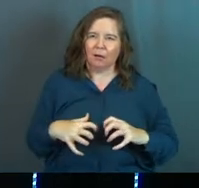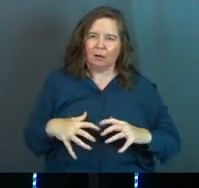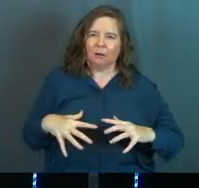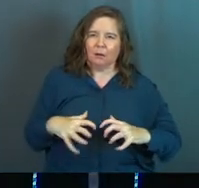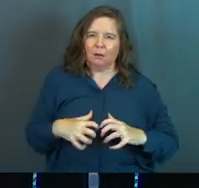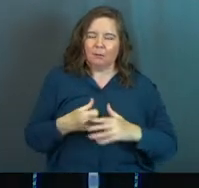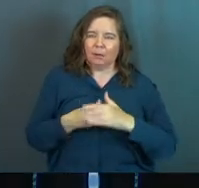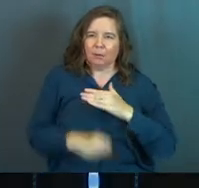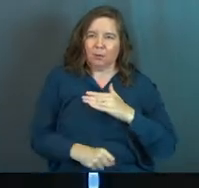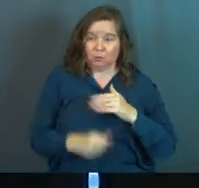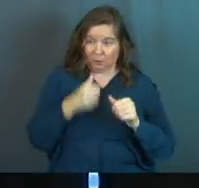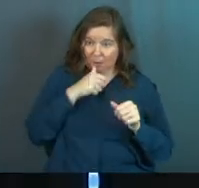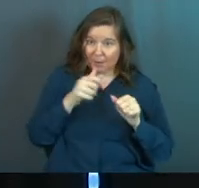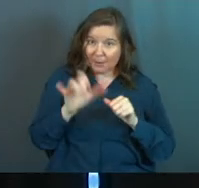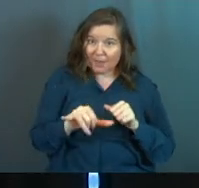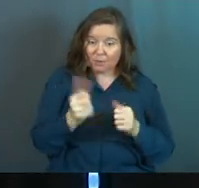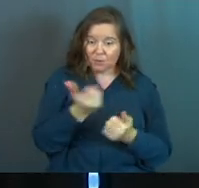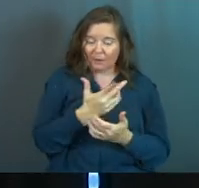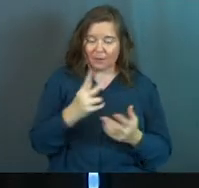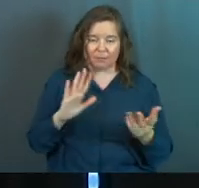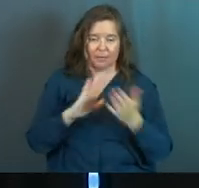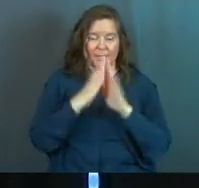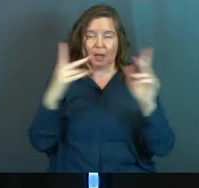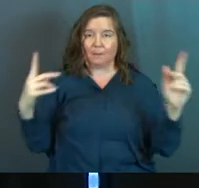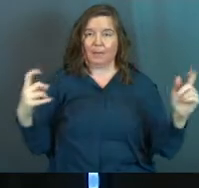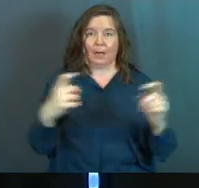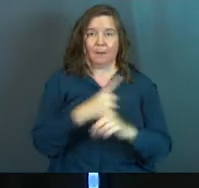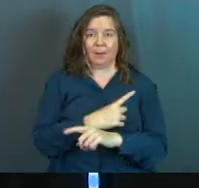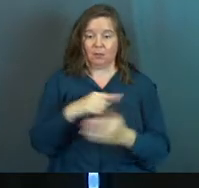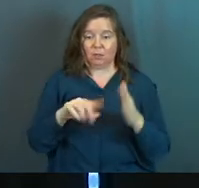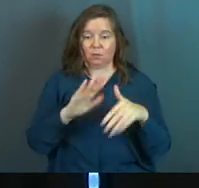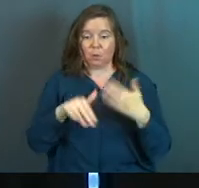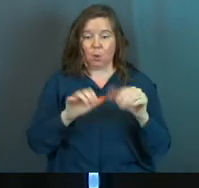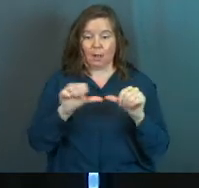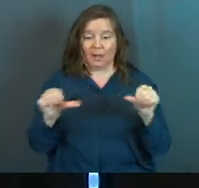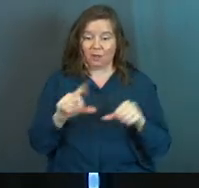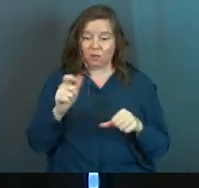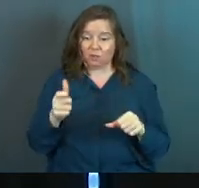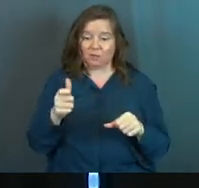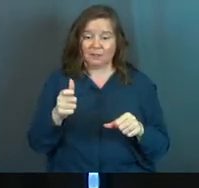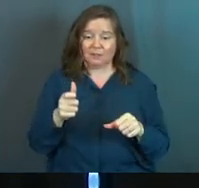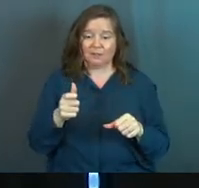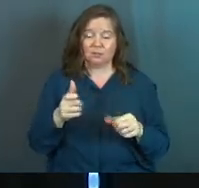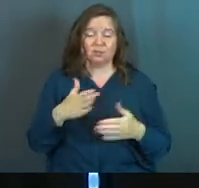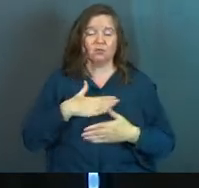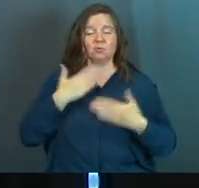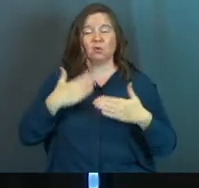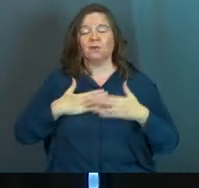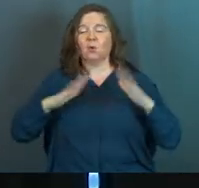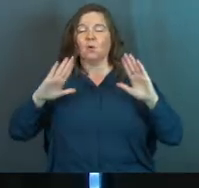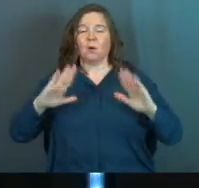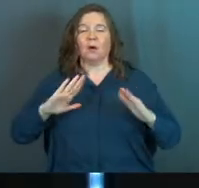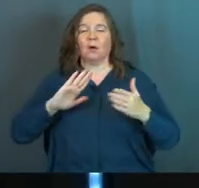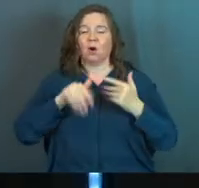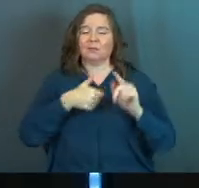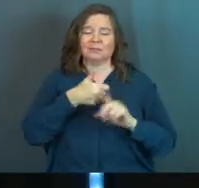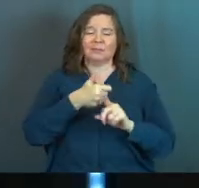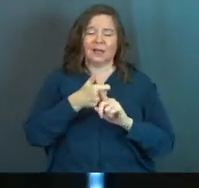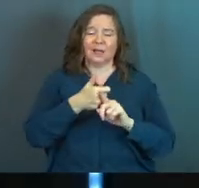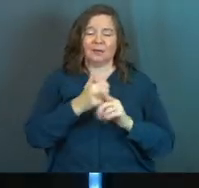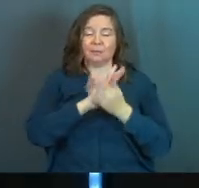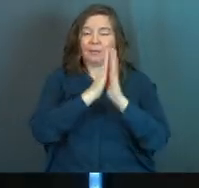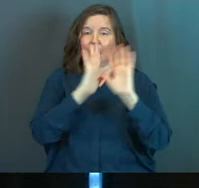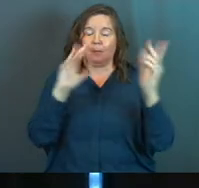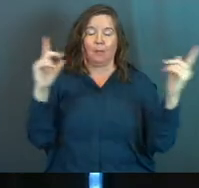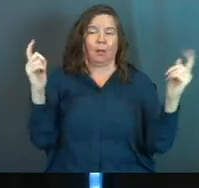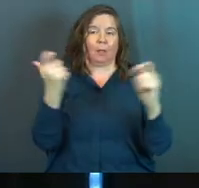that? And so everything got complicated in what this, this whole area that should have been super joyful and wonderful all on its own got